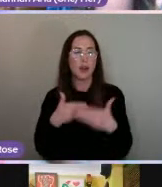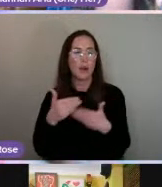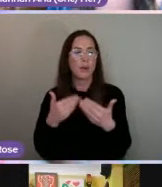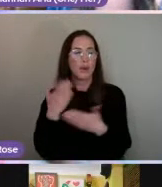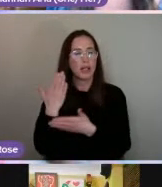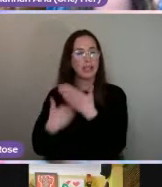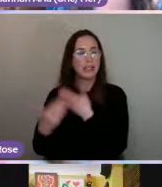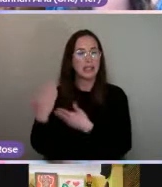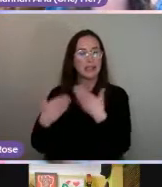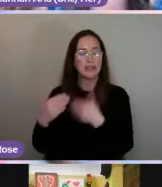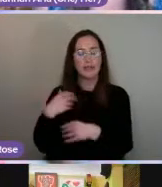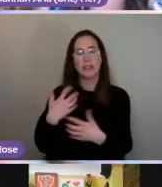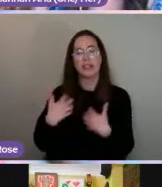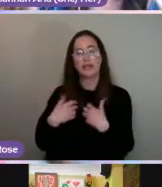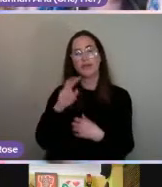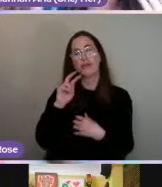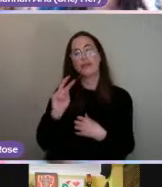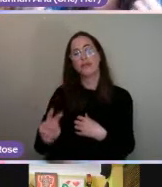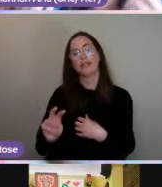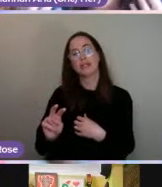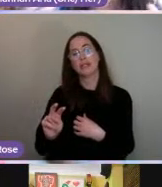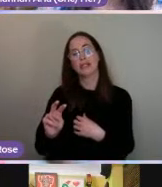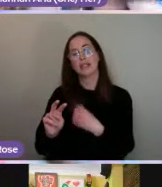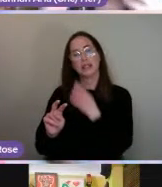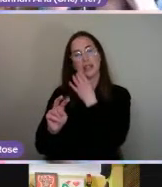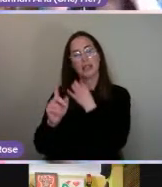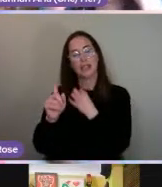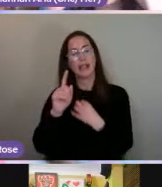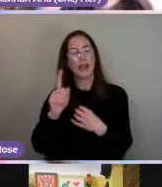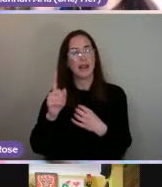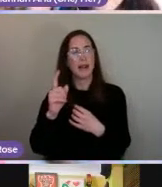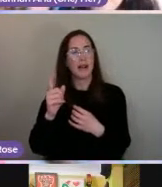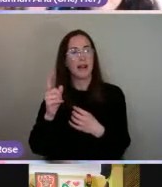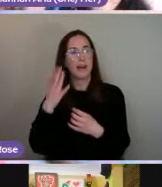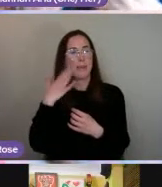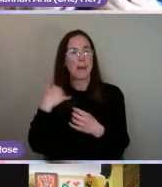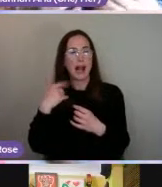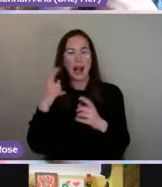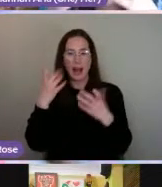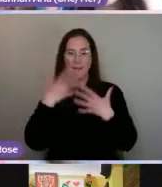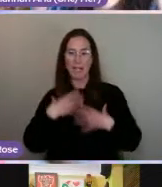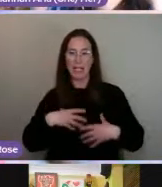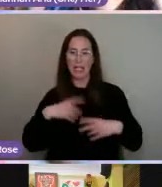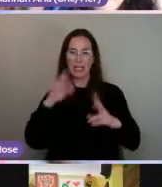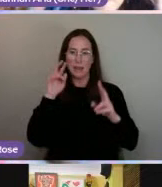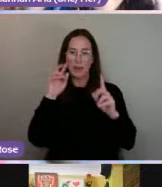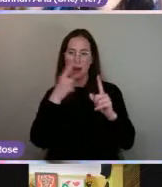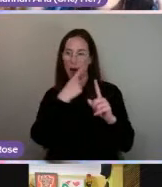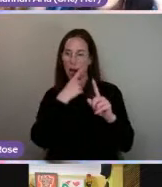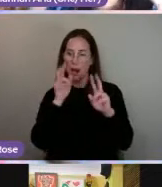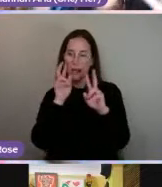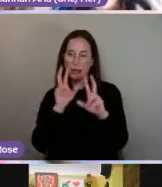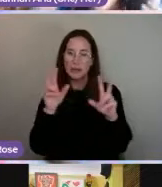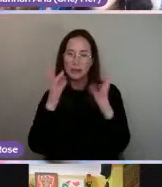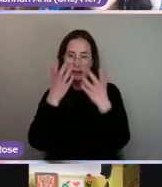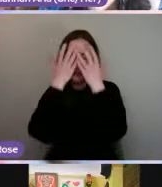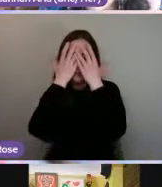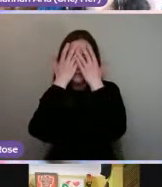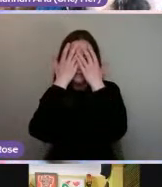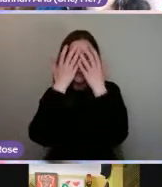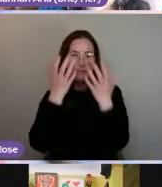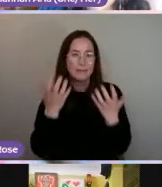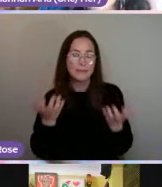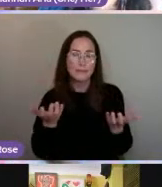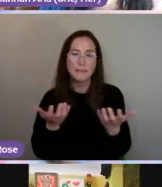really interesting to see that face of the black figure and with the eyes sort of like covered as well.